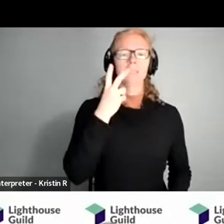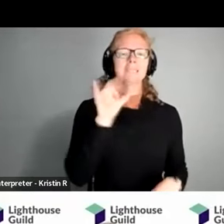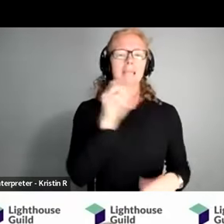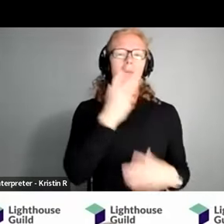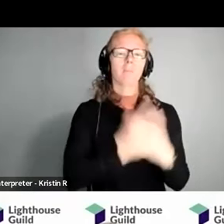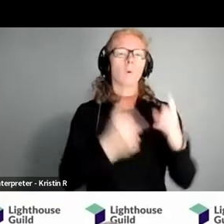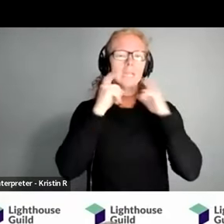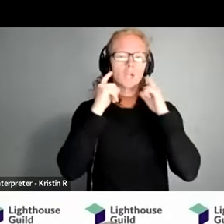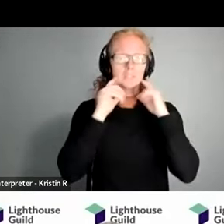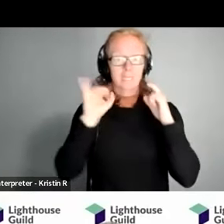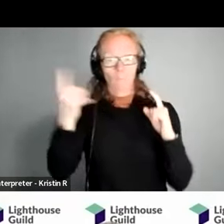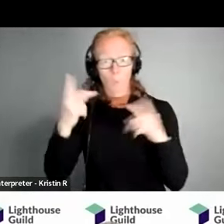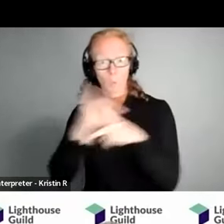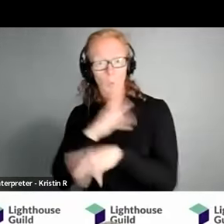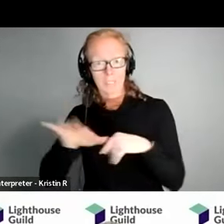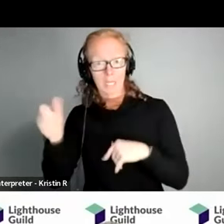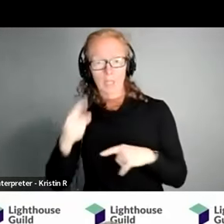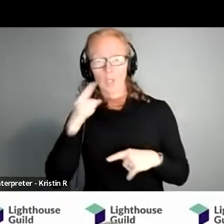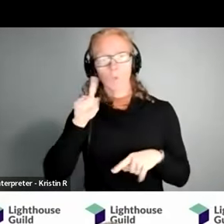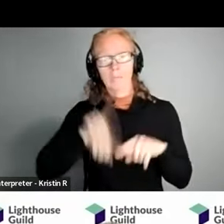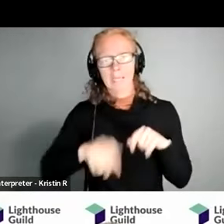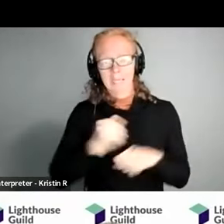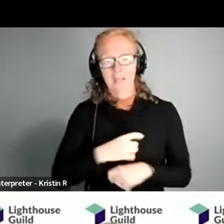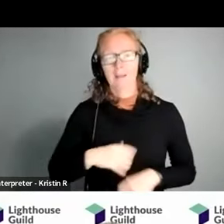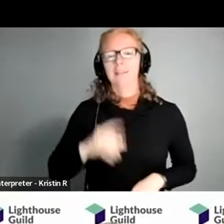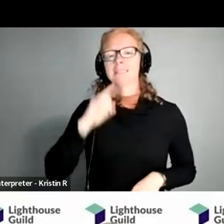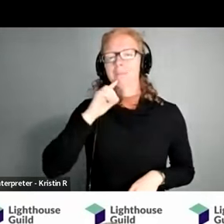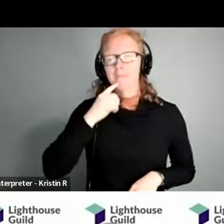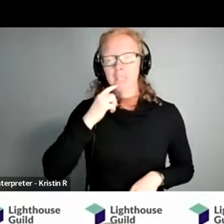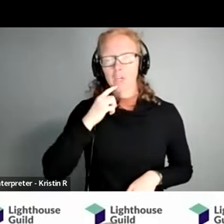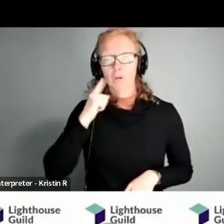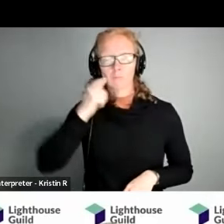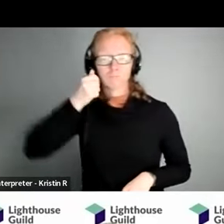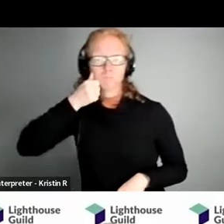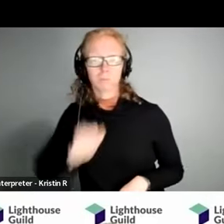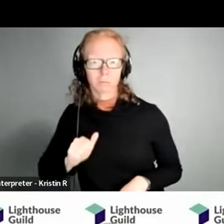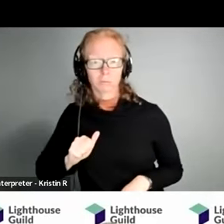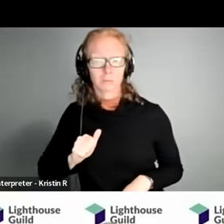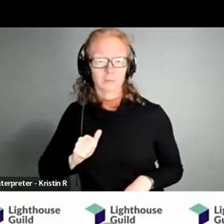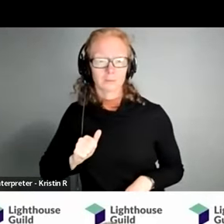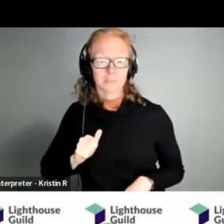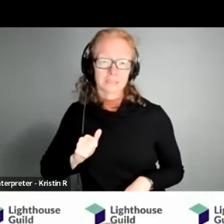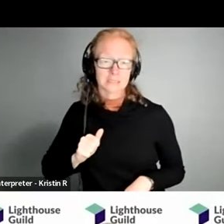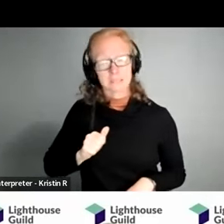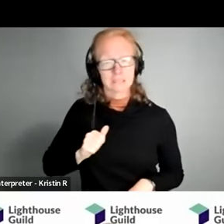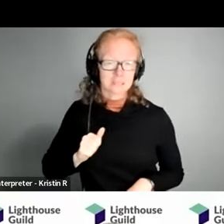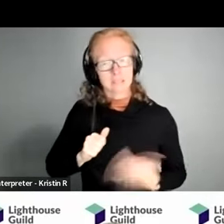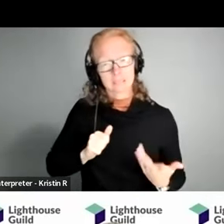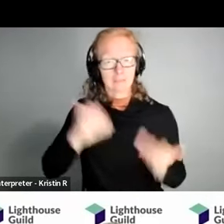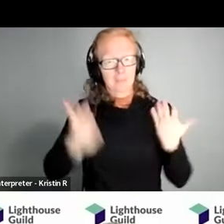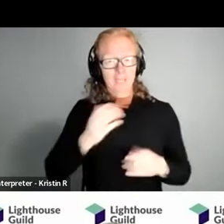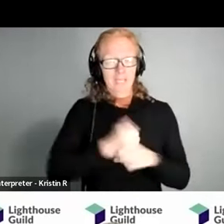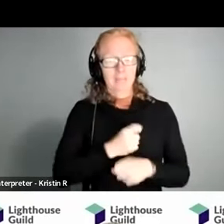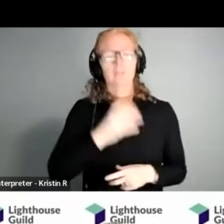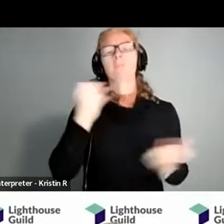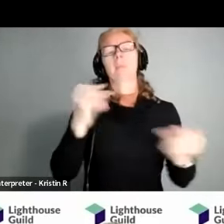because there's no medical involvement if you have severe hearing loss in one ear you may be a hearing aid candidate there's actually